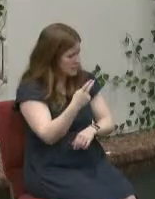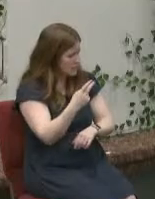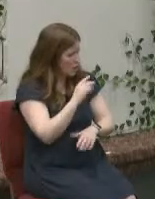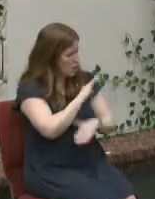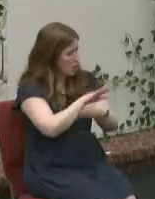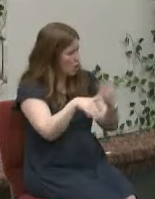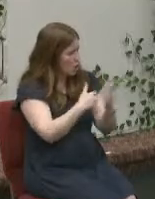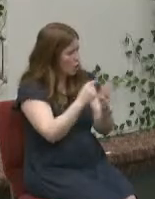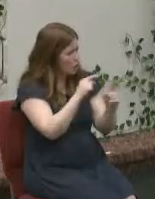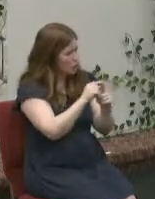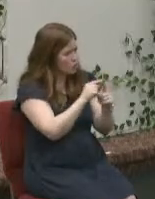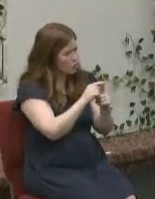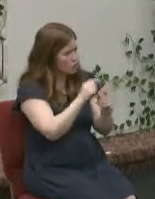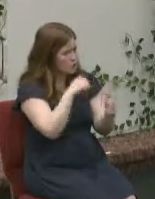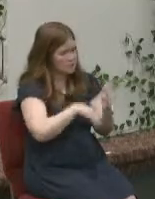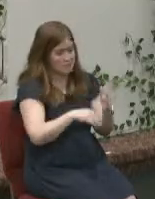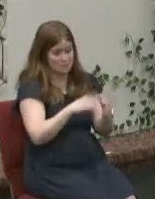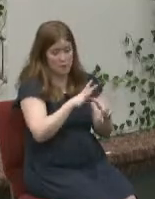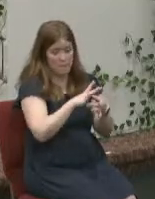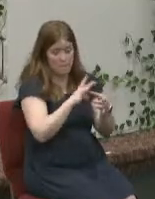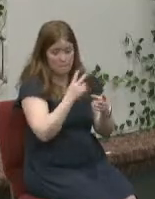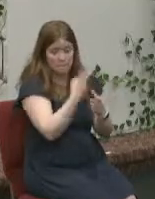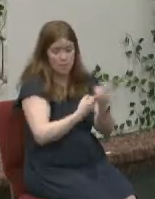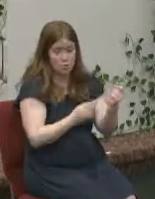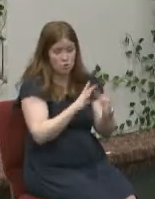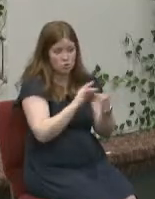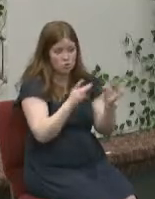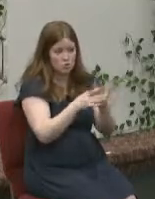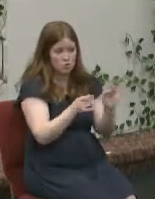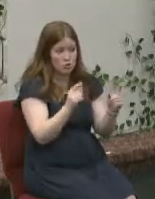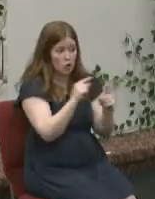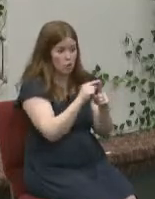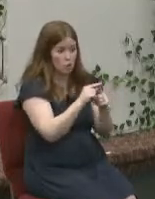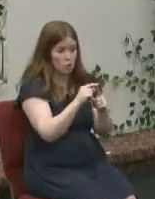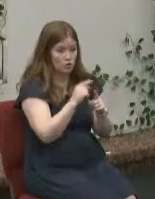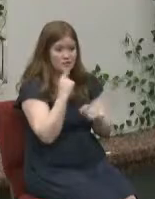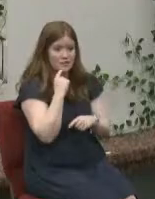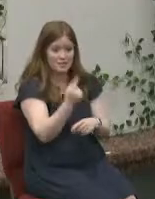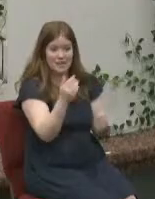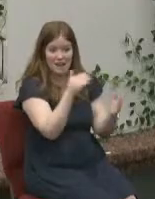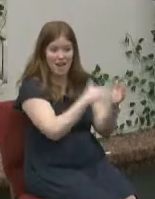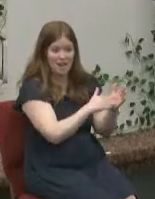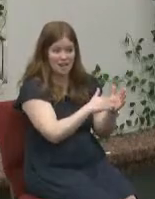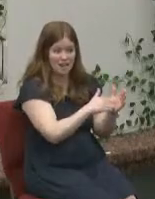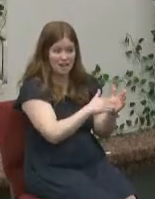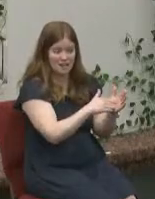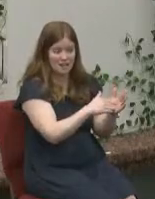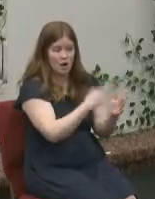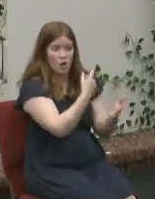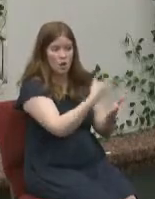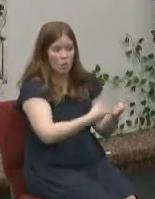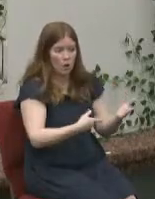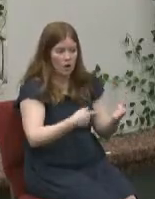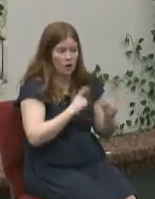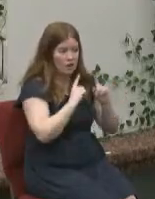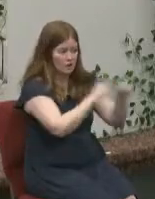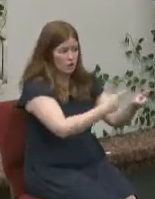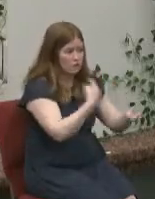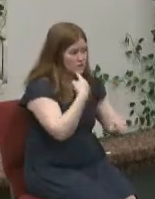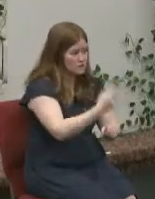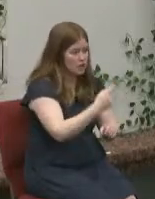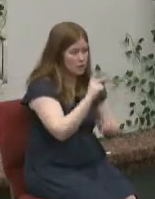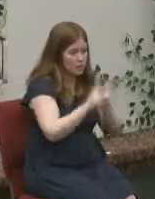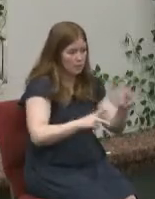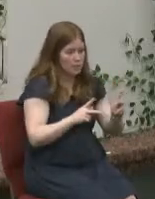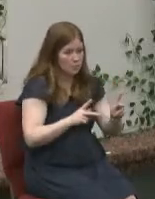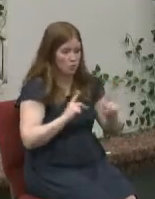find in both stories the same words are repeated about what is said about going and telling people and while they were going all of